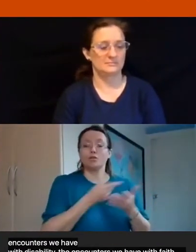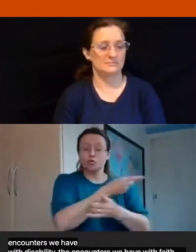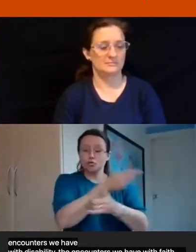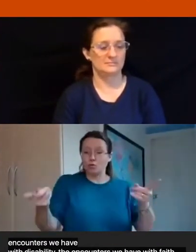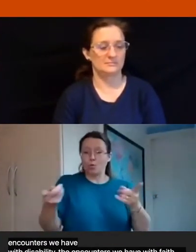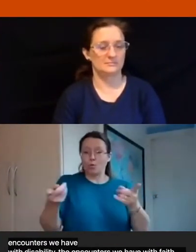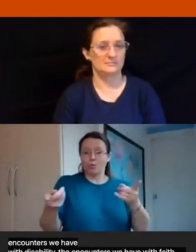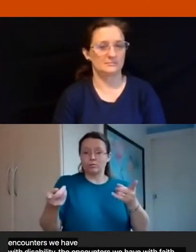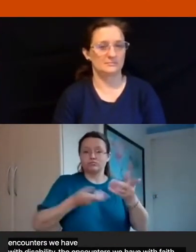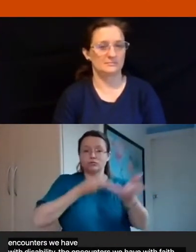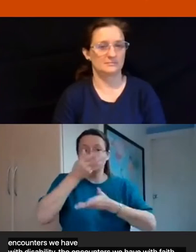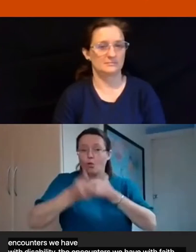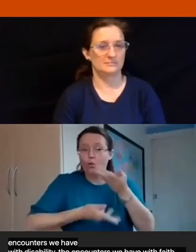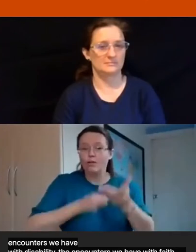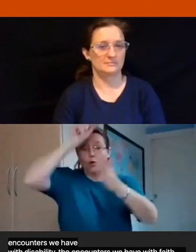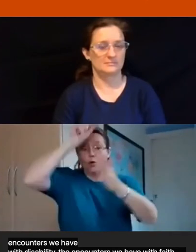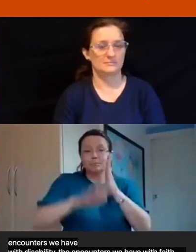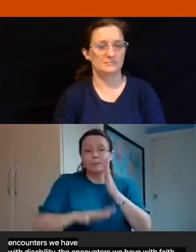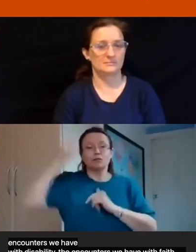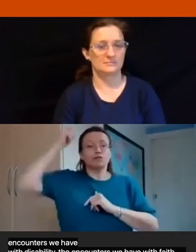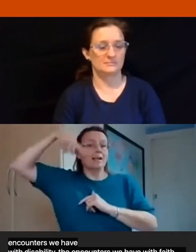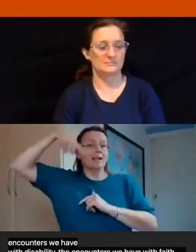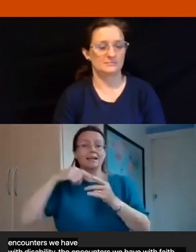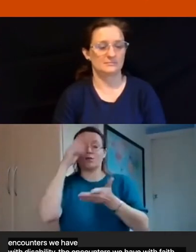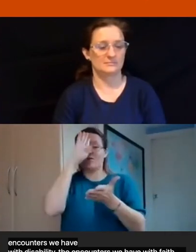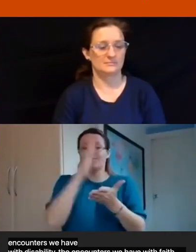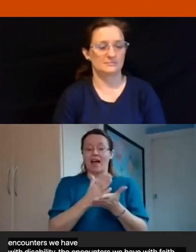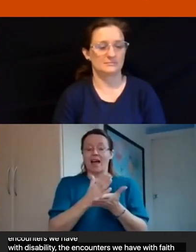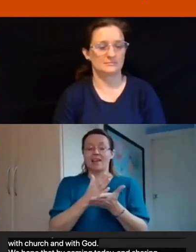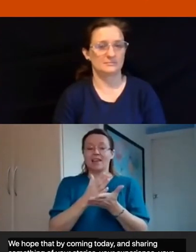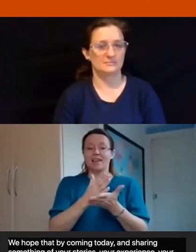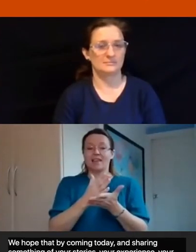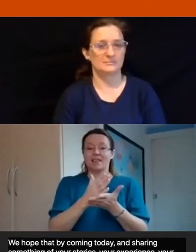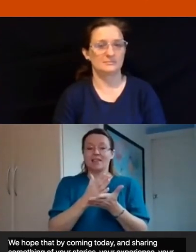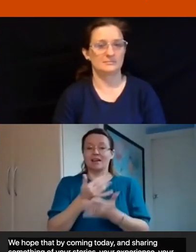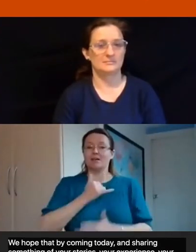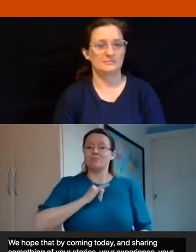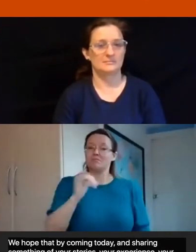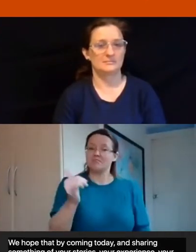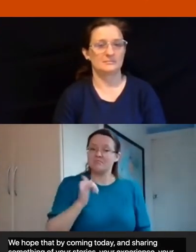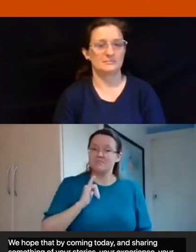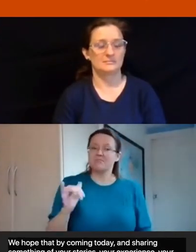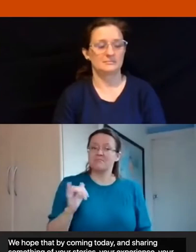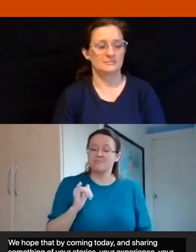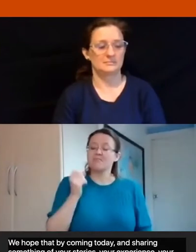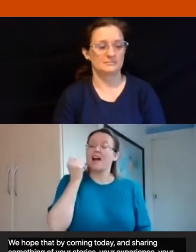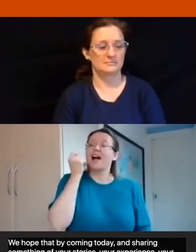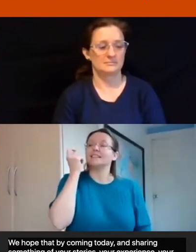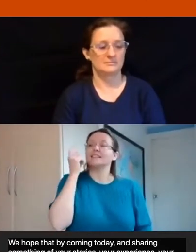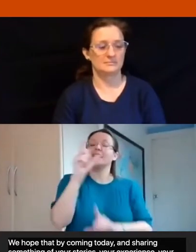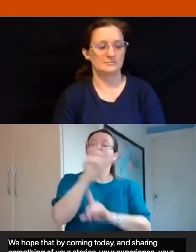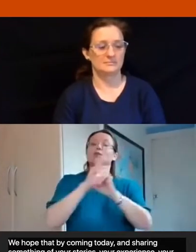experience your ideas your faith we will find something that together builds a sense of community